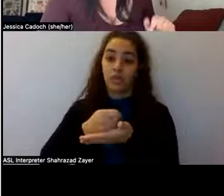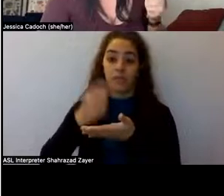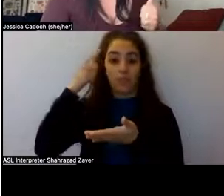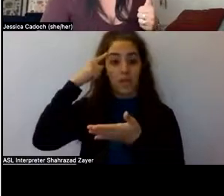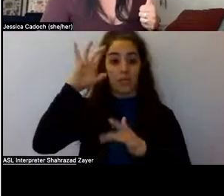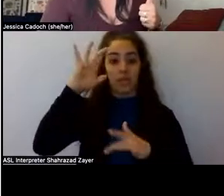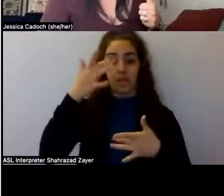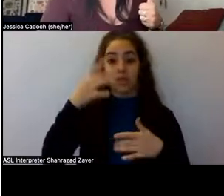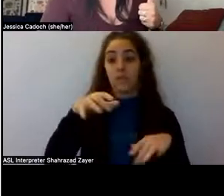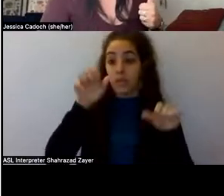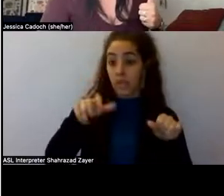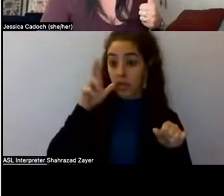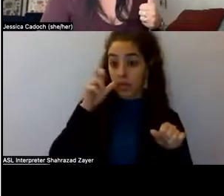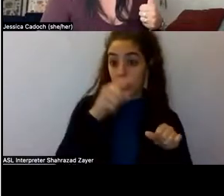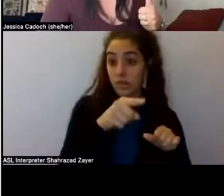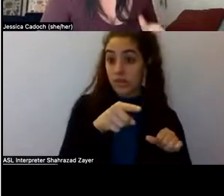Yes.